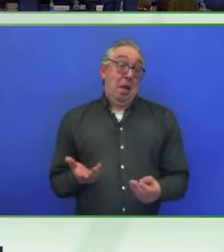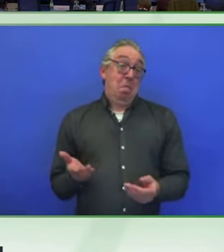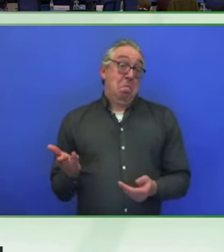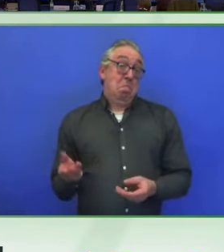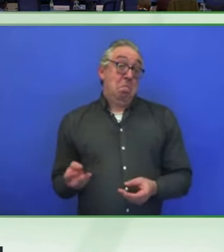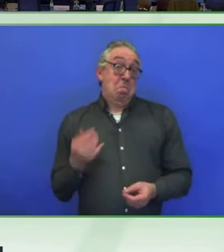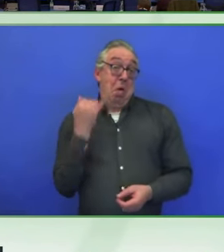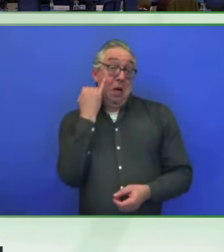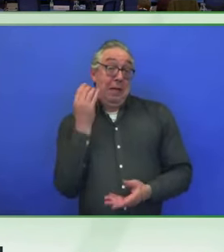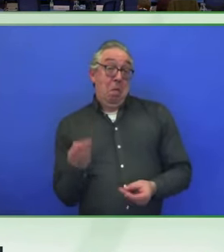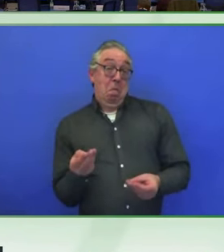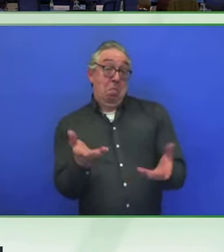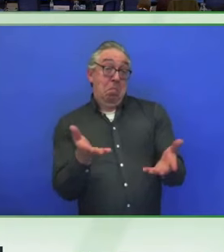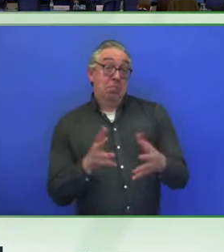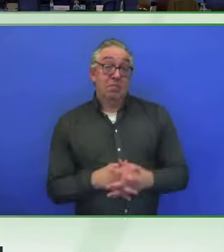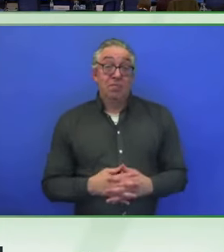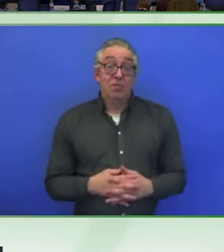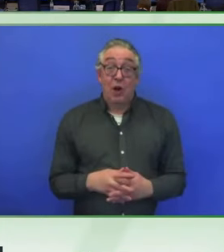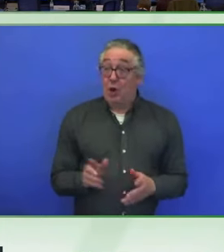All right, to you.